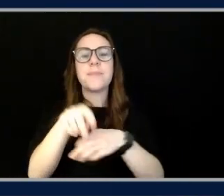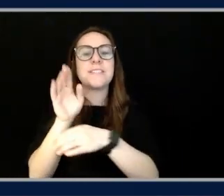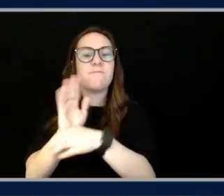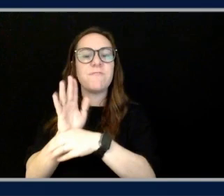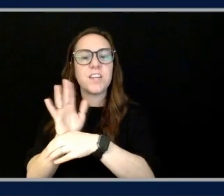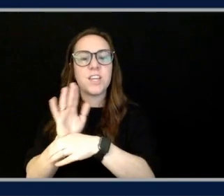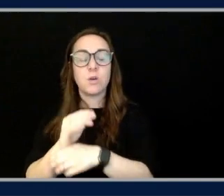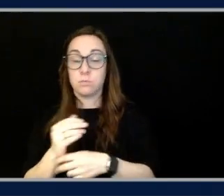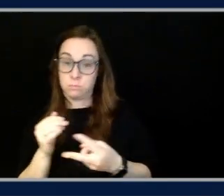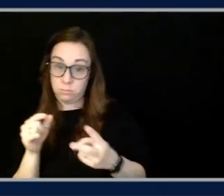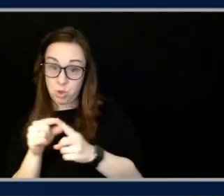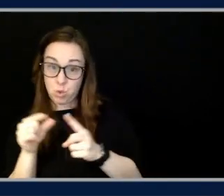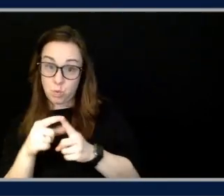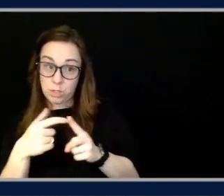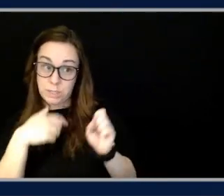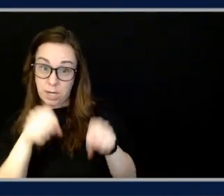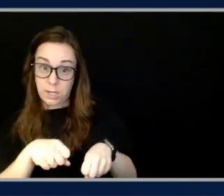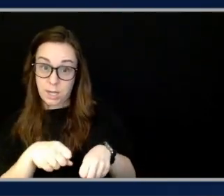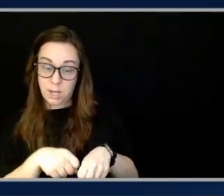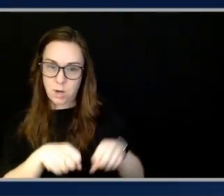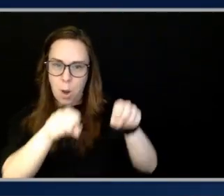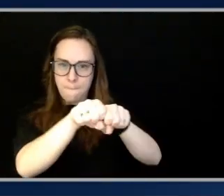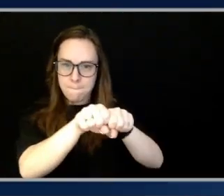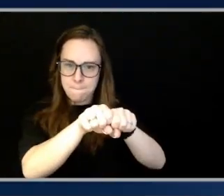two words. Broken play.